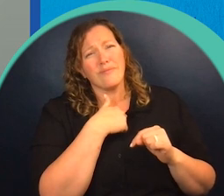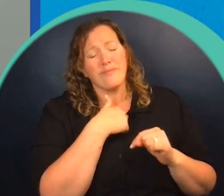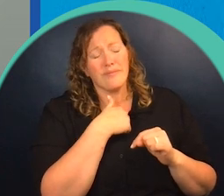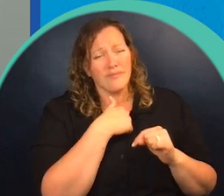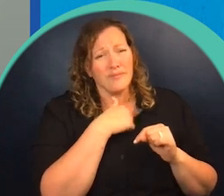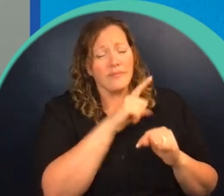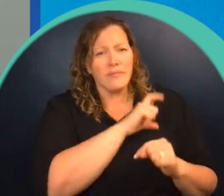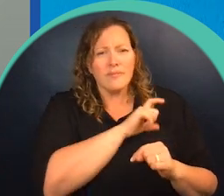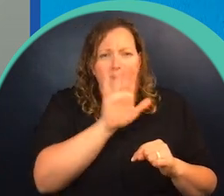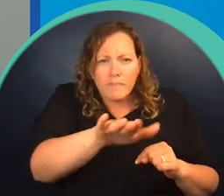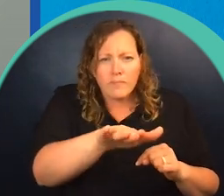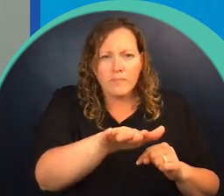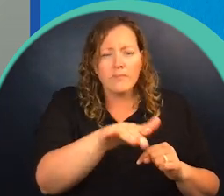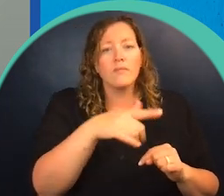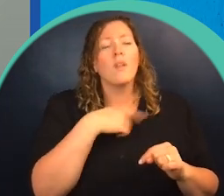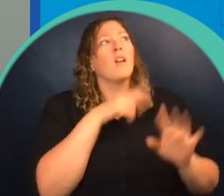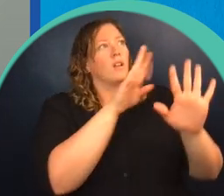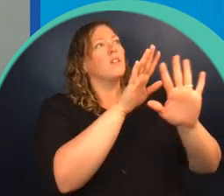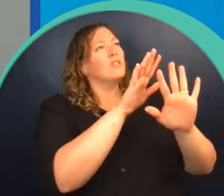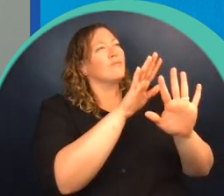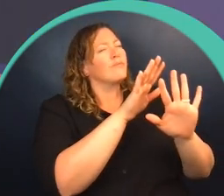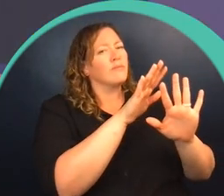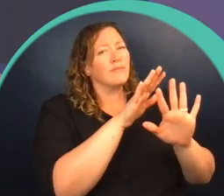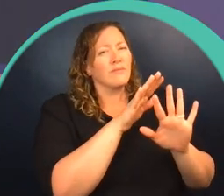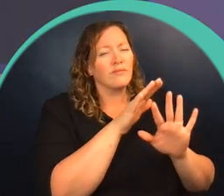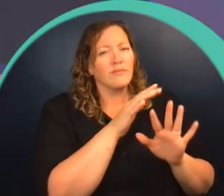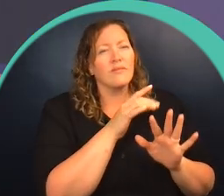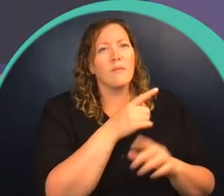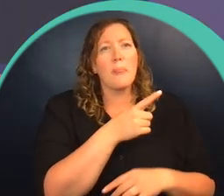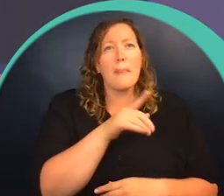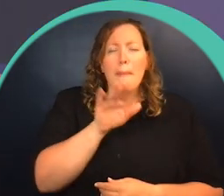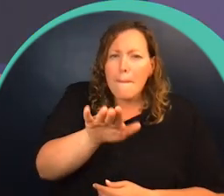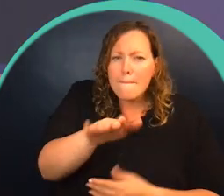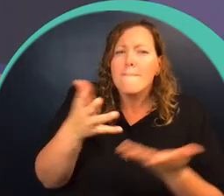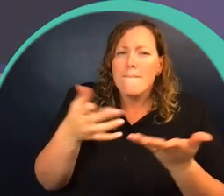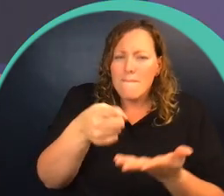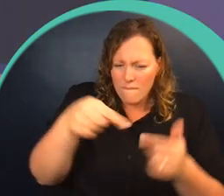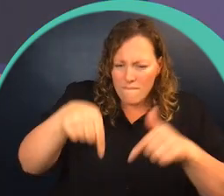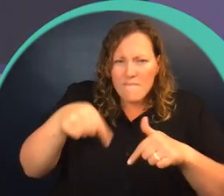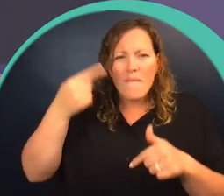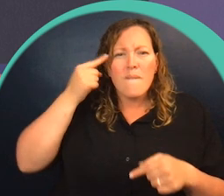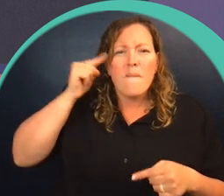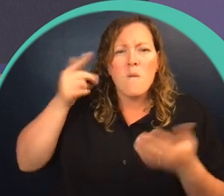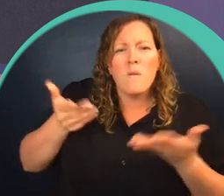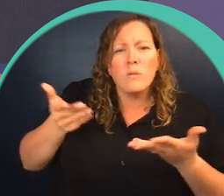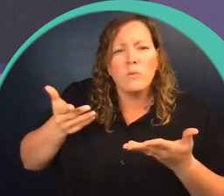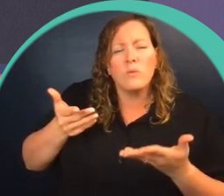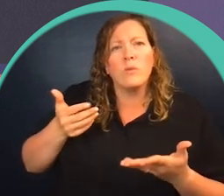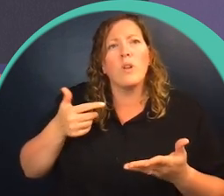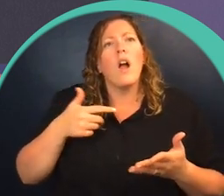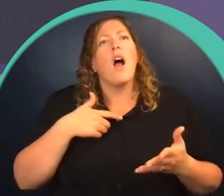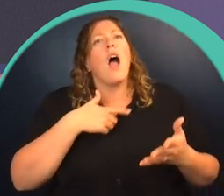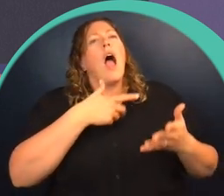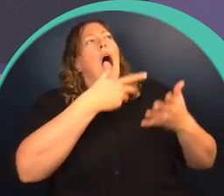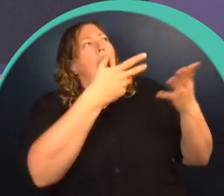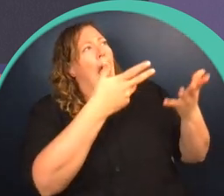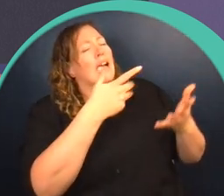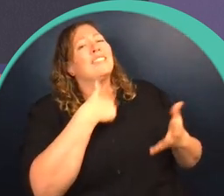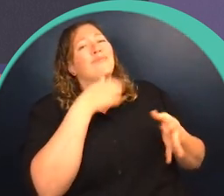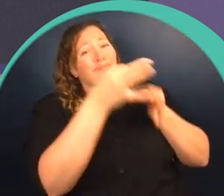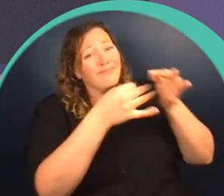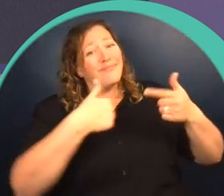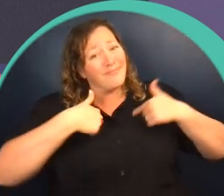police officer said, snapping me back to the present moment. Please answer my question. What are you doing in the park?